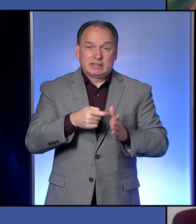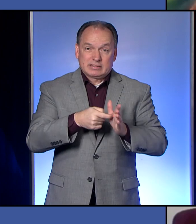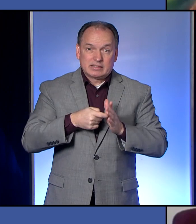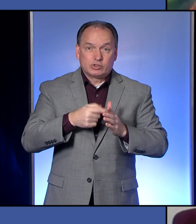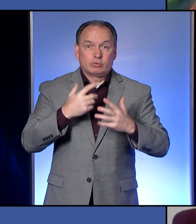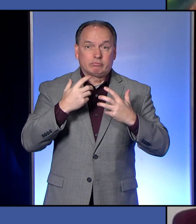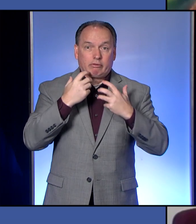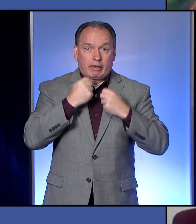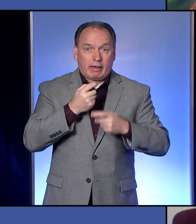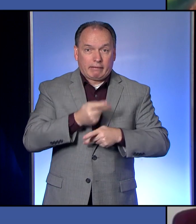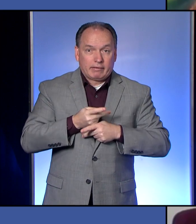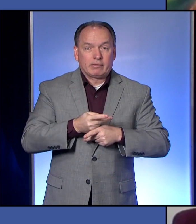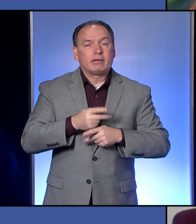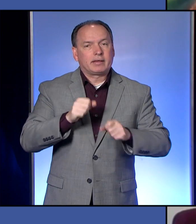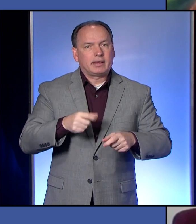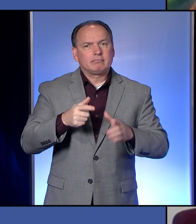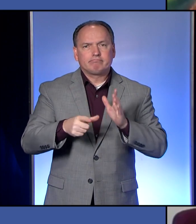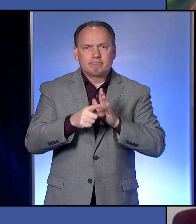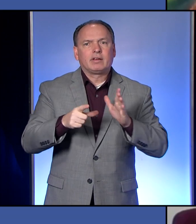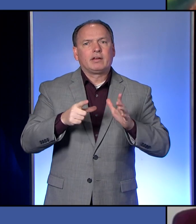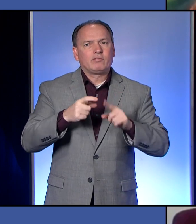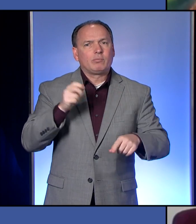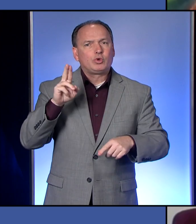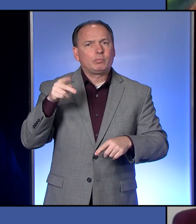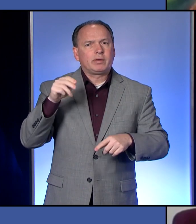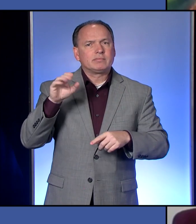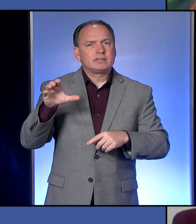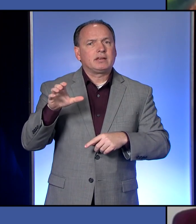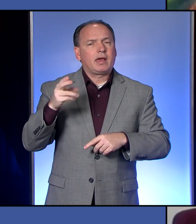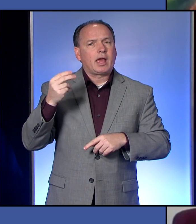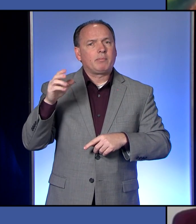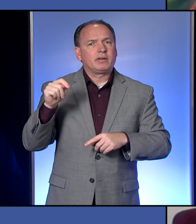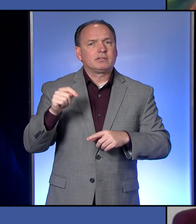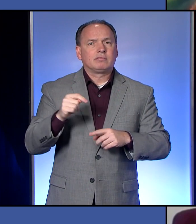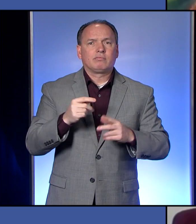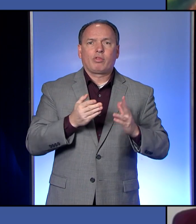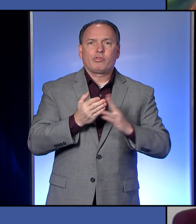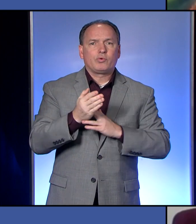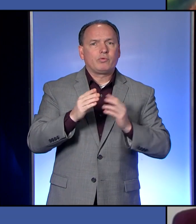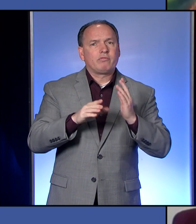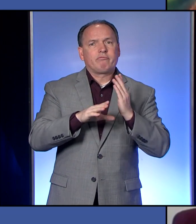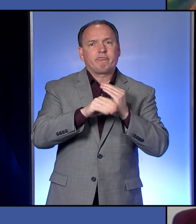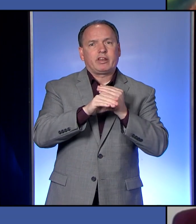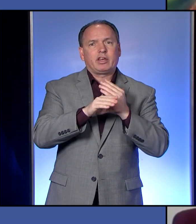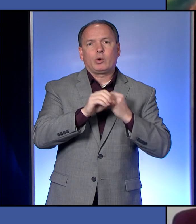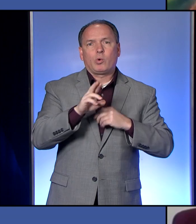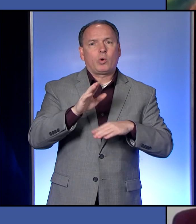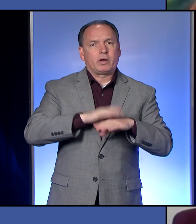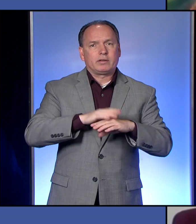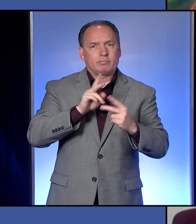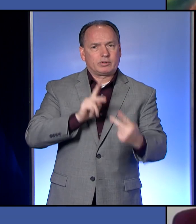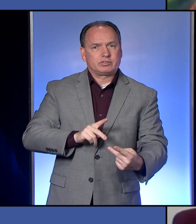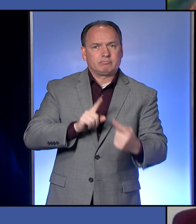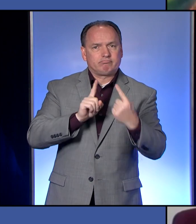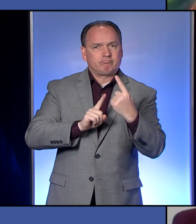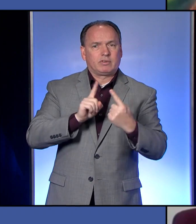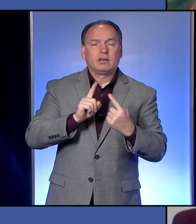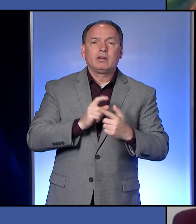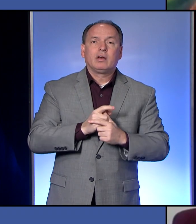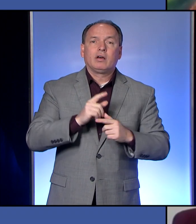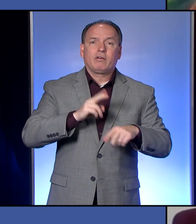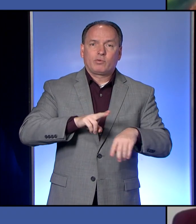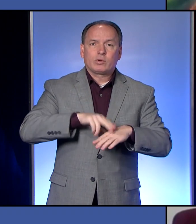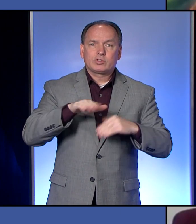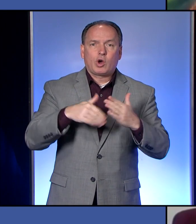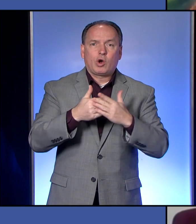it safely from UPMC Hammett, whether that's through a video visit or in person. We are, of course, doing this all in accordance with